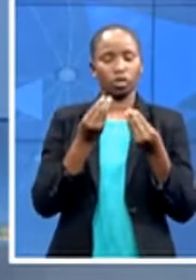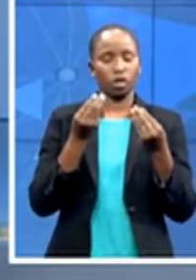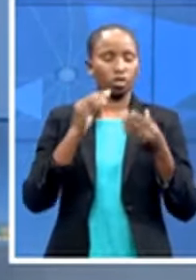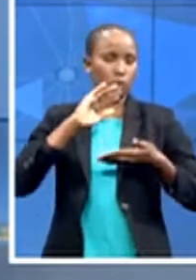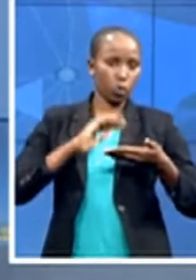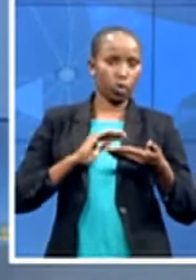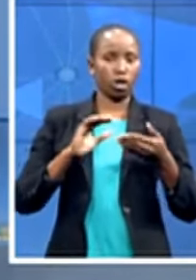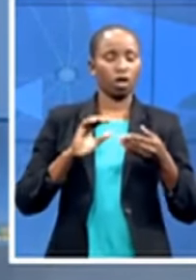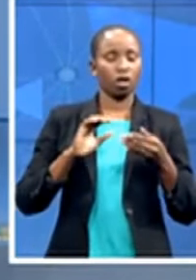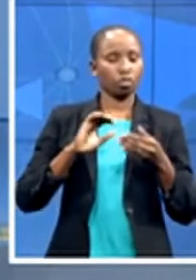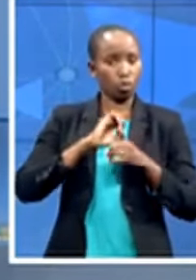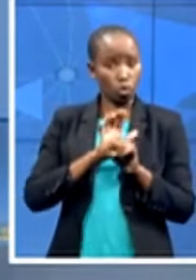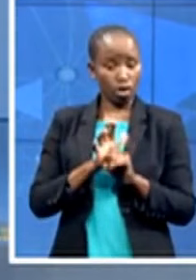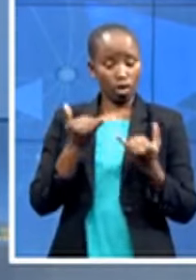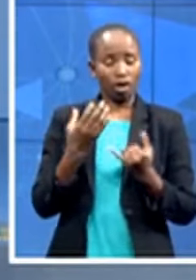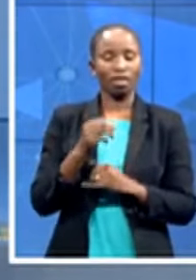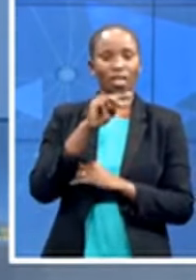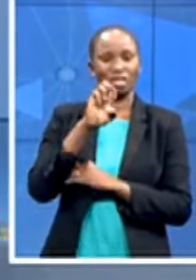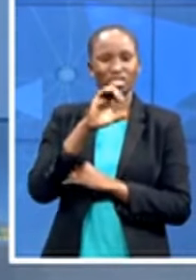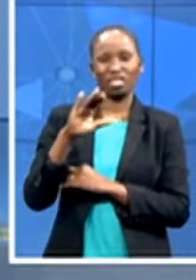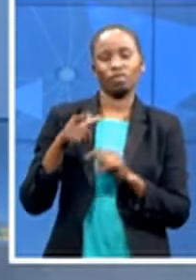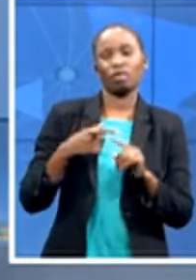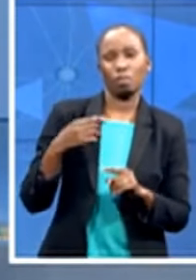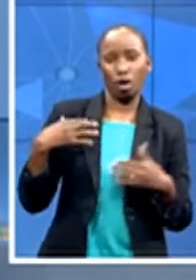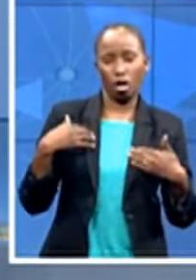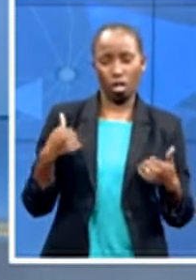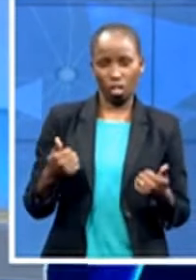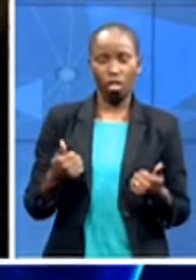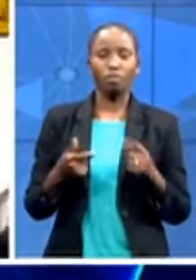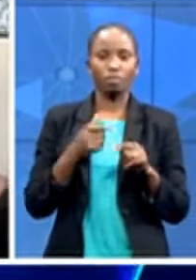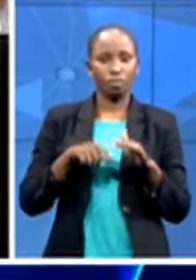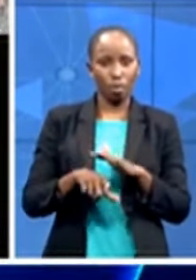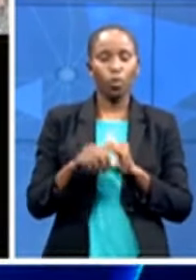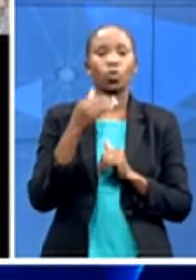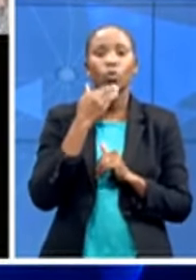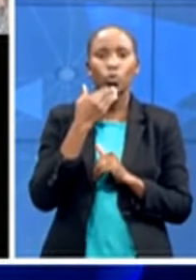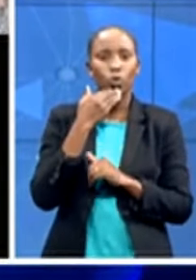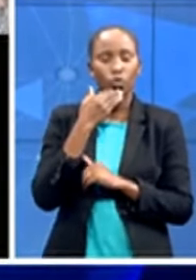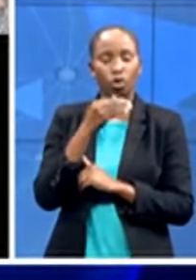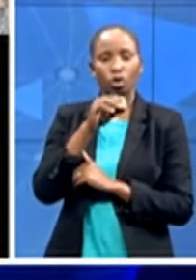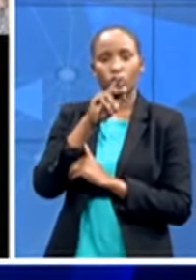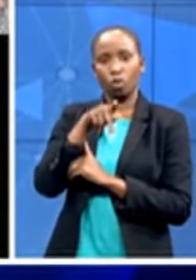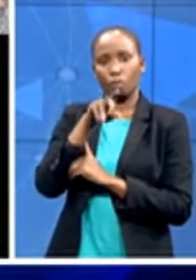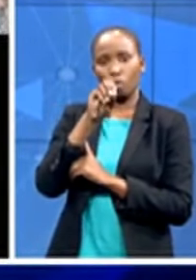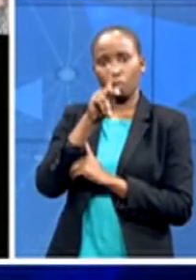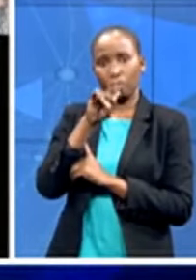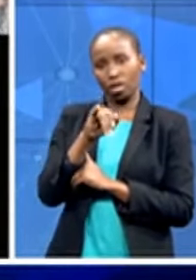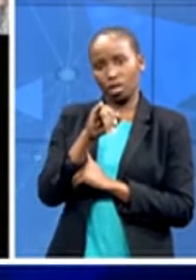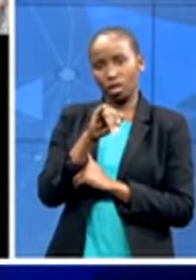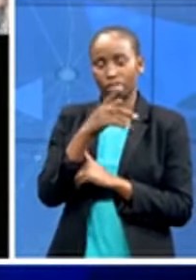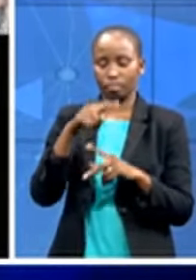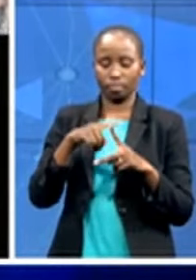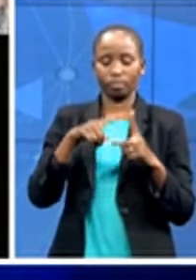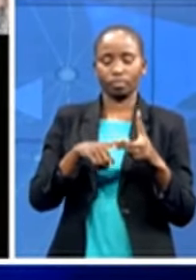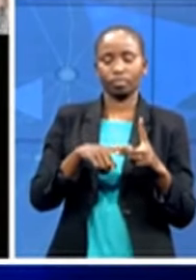uh in limbobo dr popi ramatuba we're also joined by dr ntabizenghwe she's the founder and ceo of quali